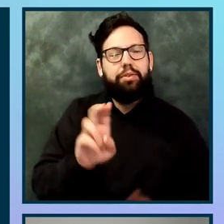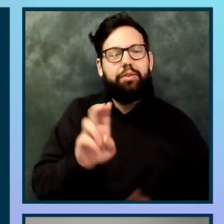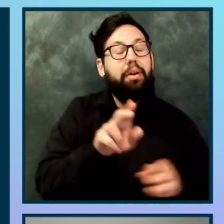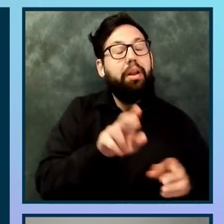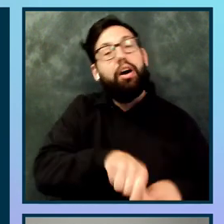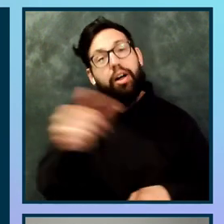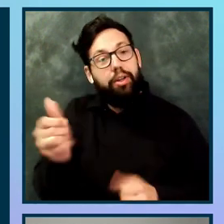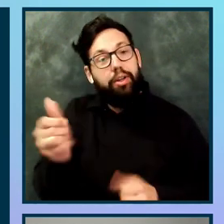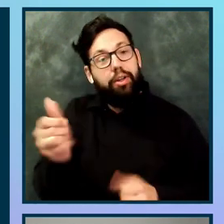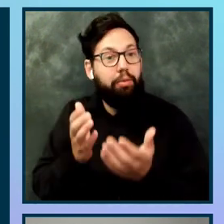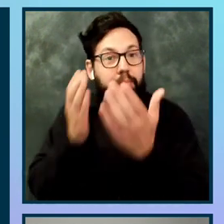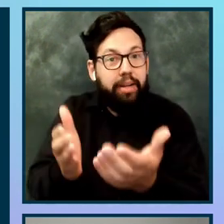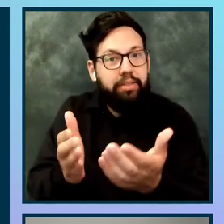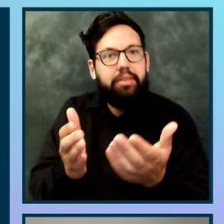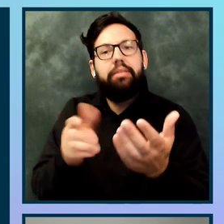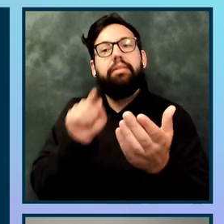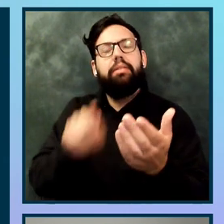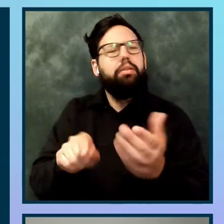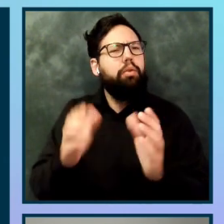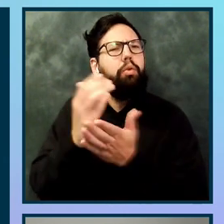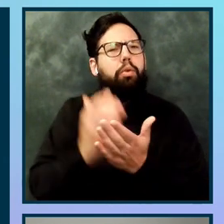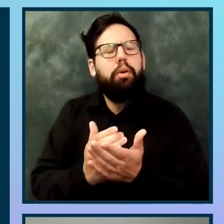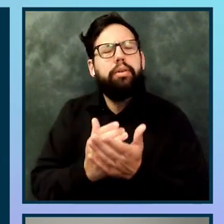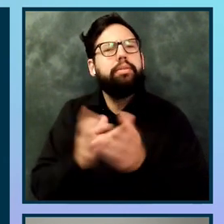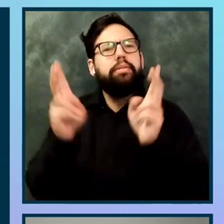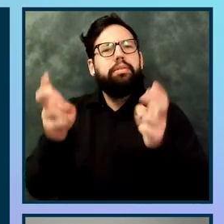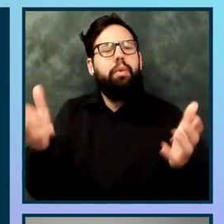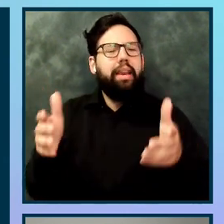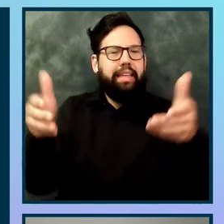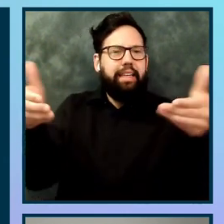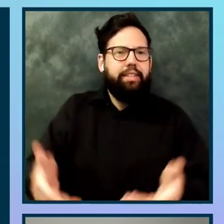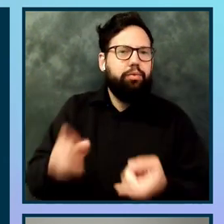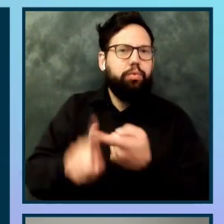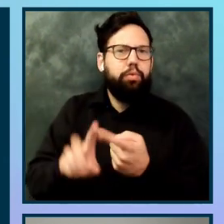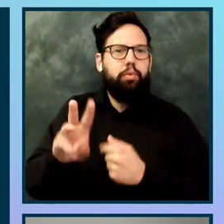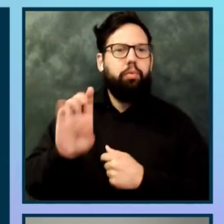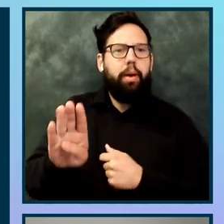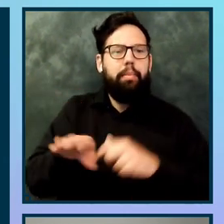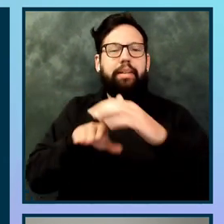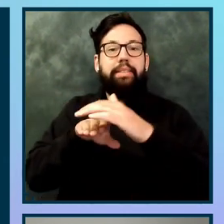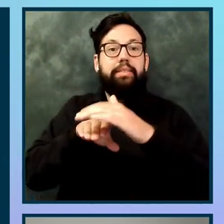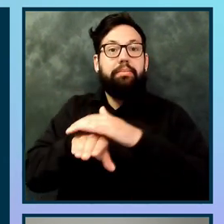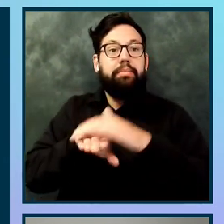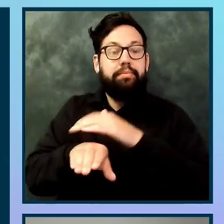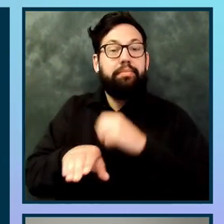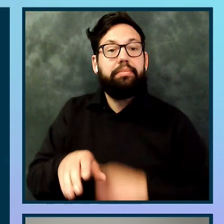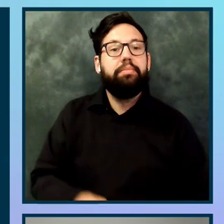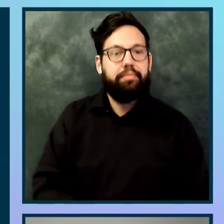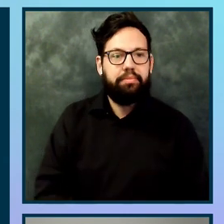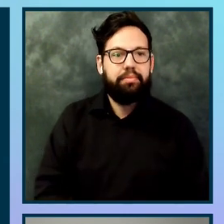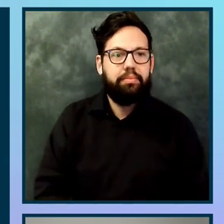introduction to web accessibility. This is officially done by the W3C,